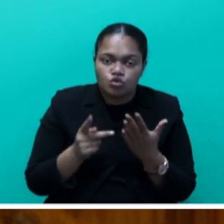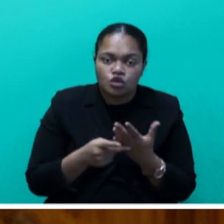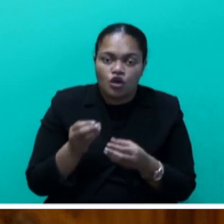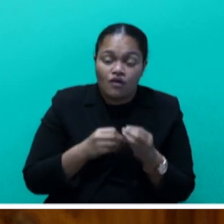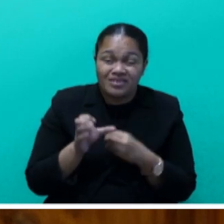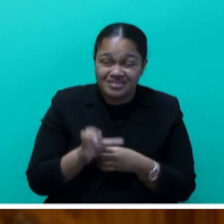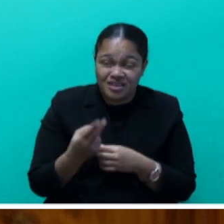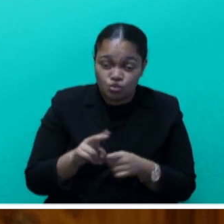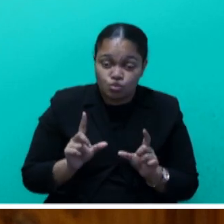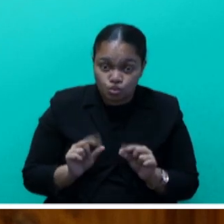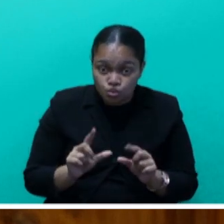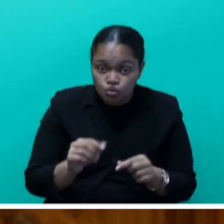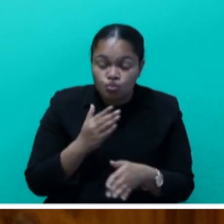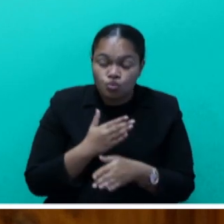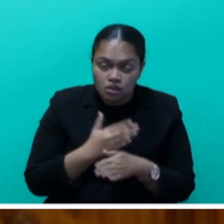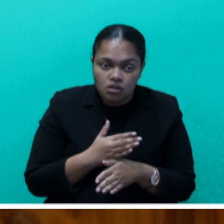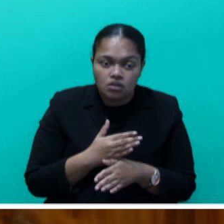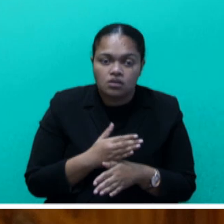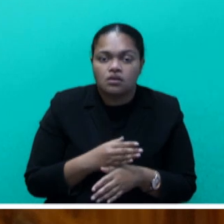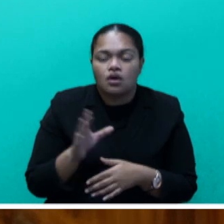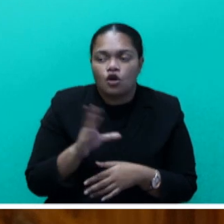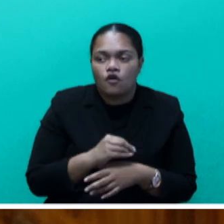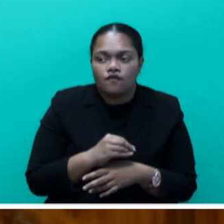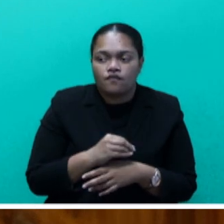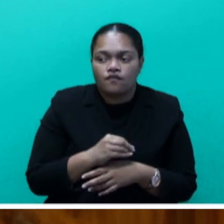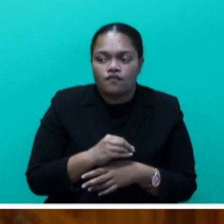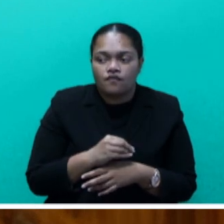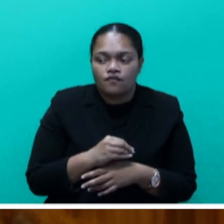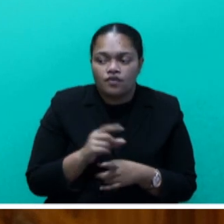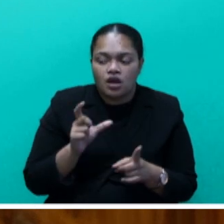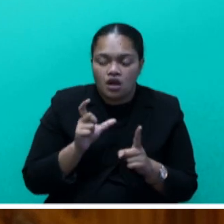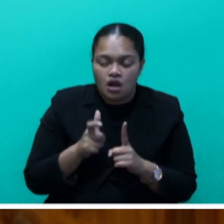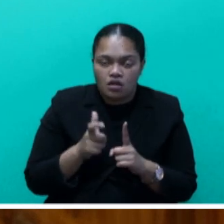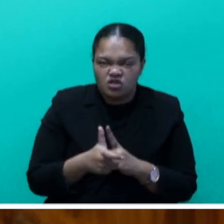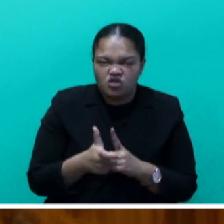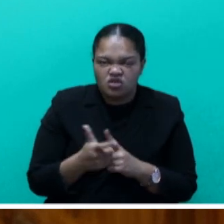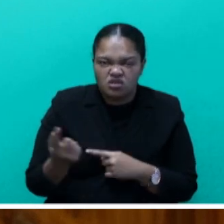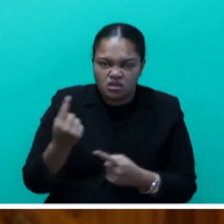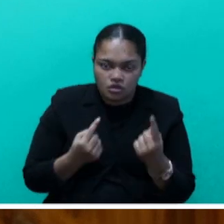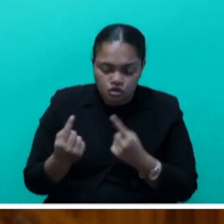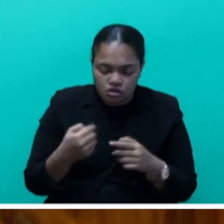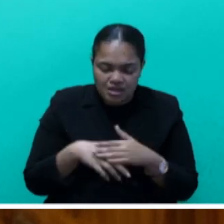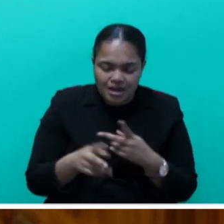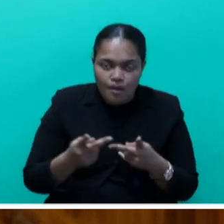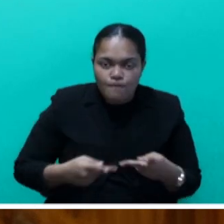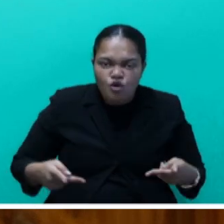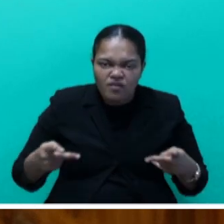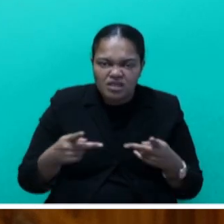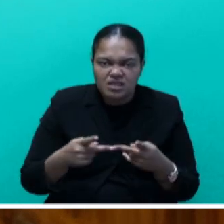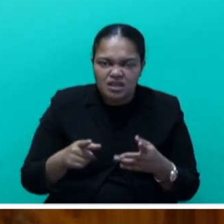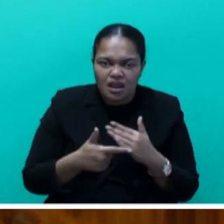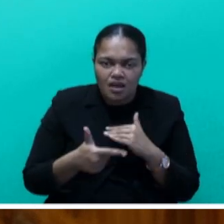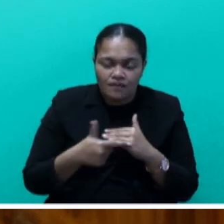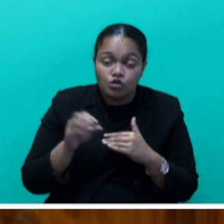out works of the cultural agencies at the provincial level so that our